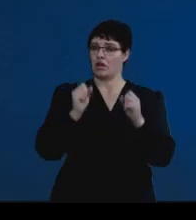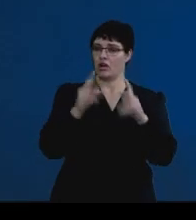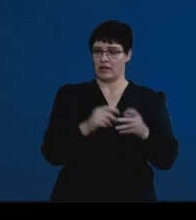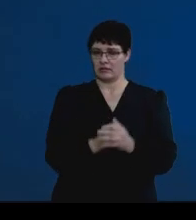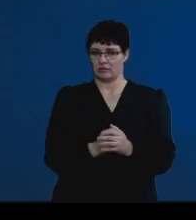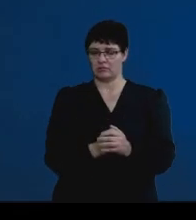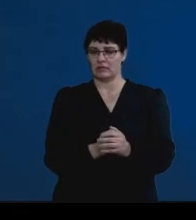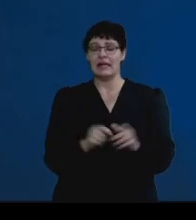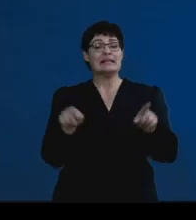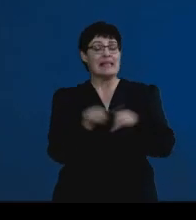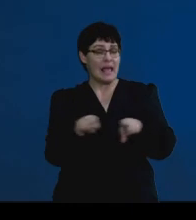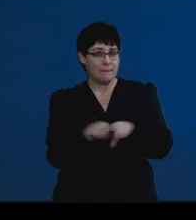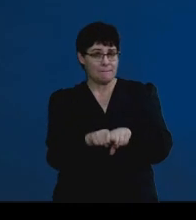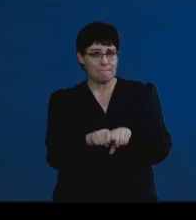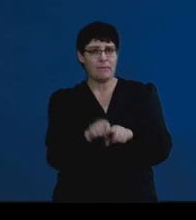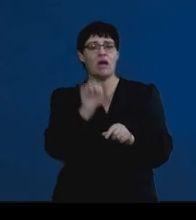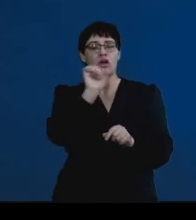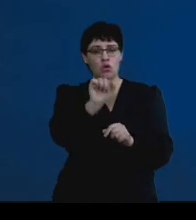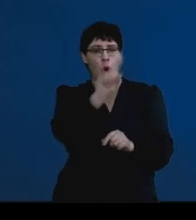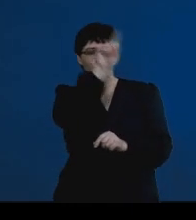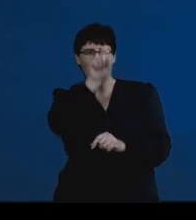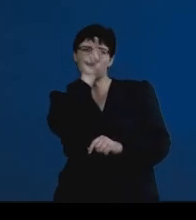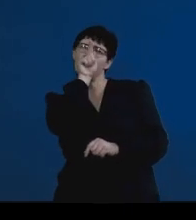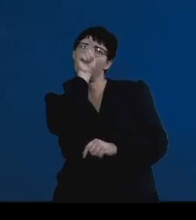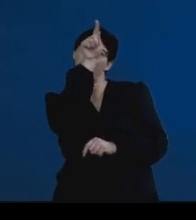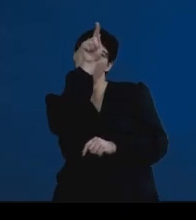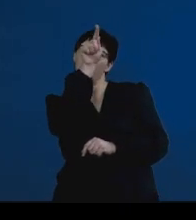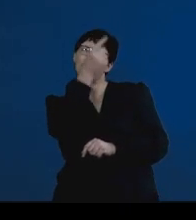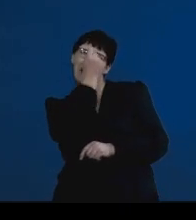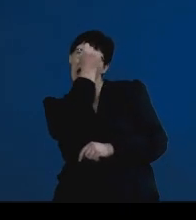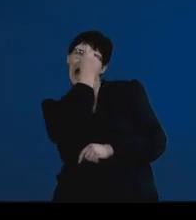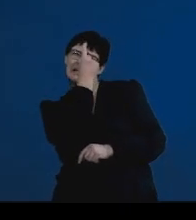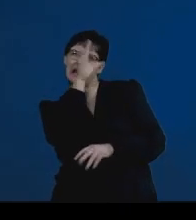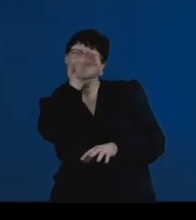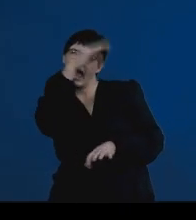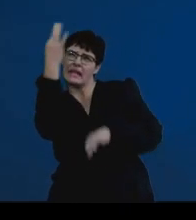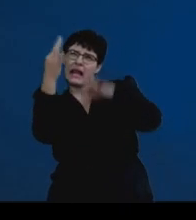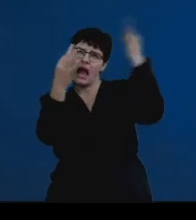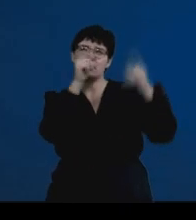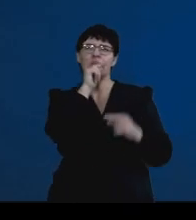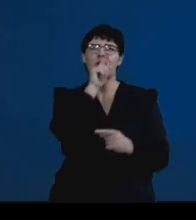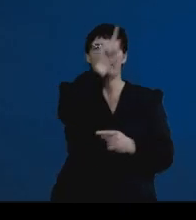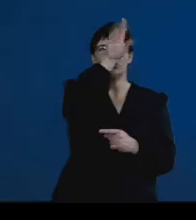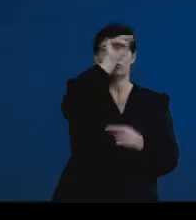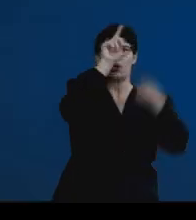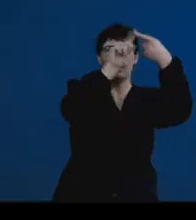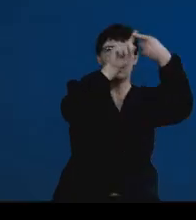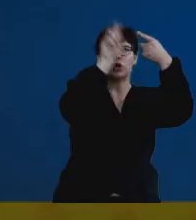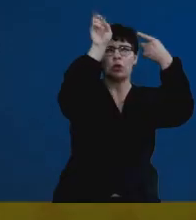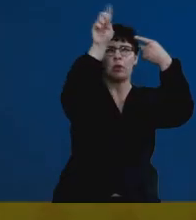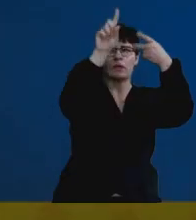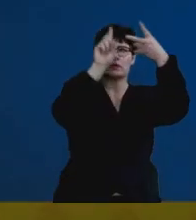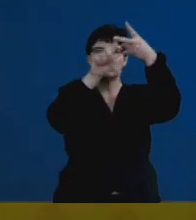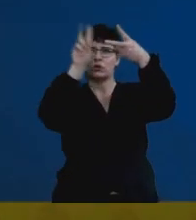It's also important for you to analyze the question and identify sub-topics. The essay is